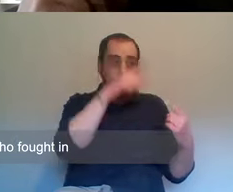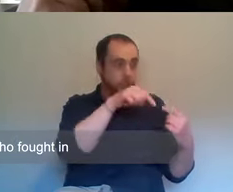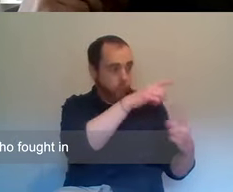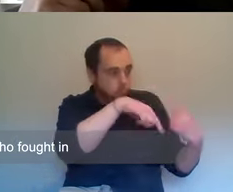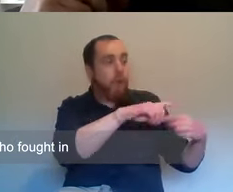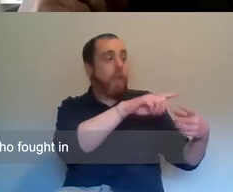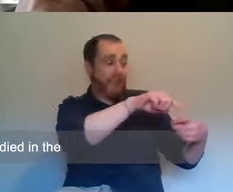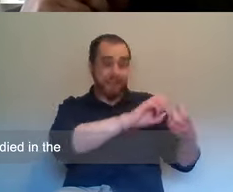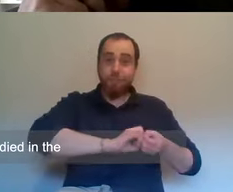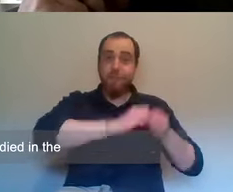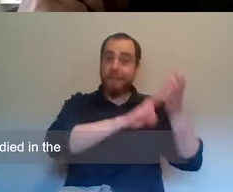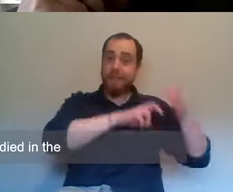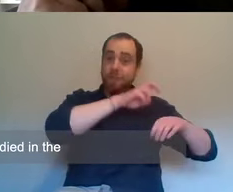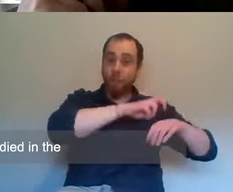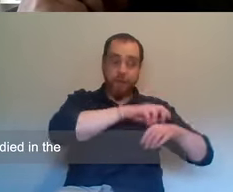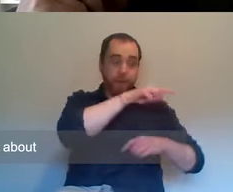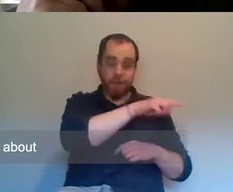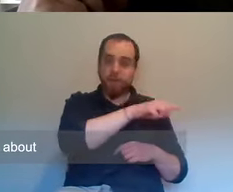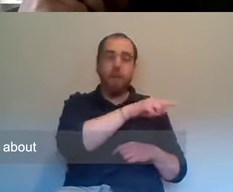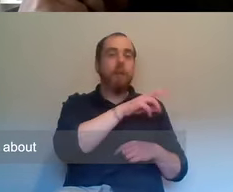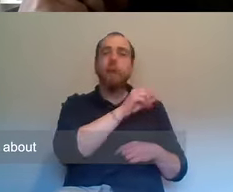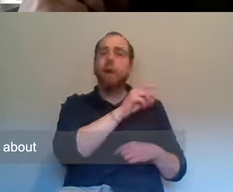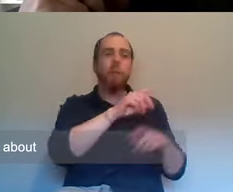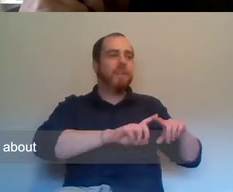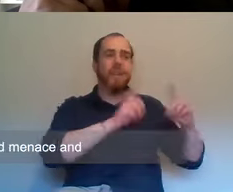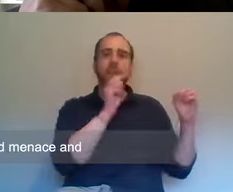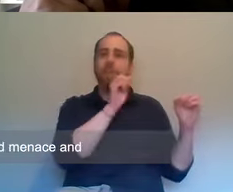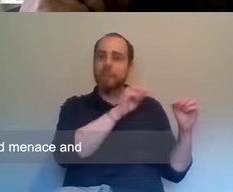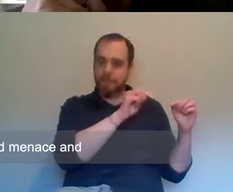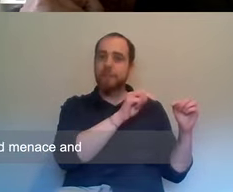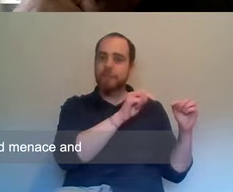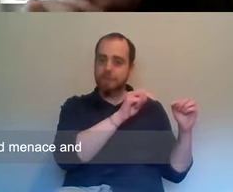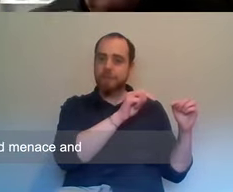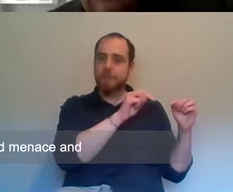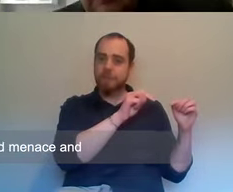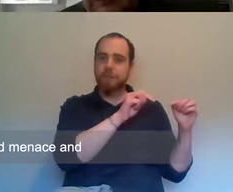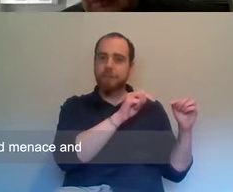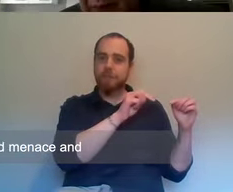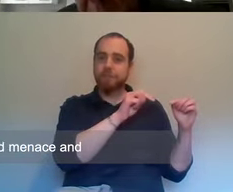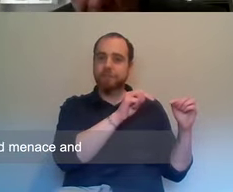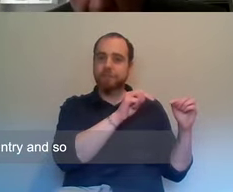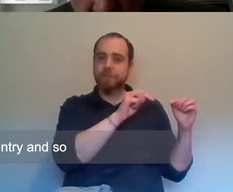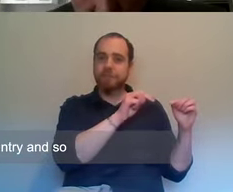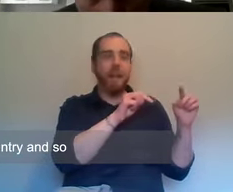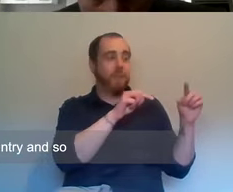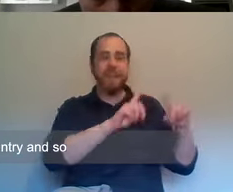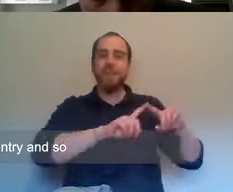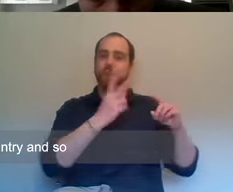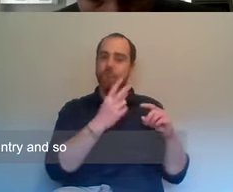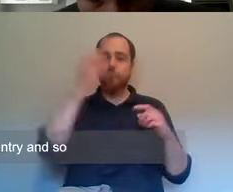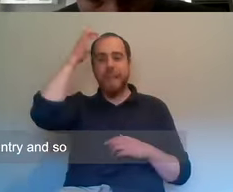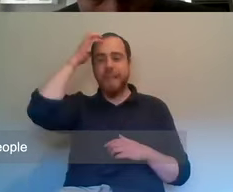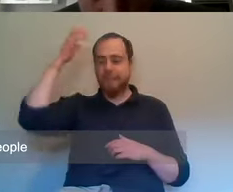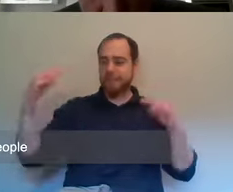in the first world war and died in the first world war. was about fighting the German alleged menace and fighting for king and country and so forth. But